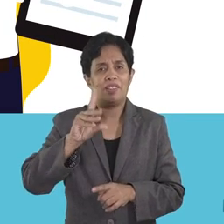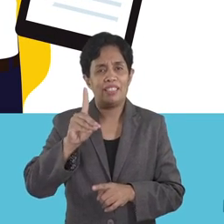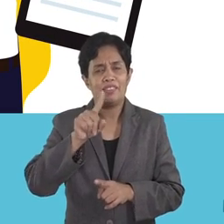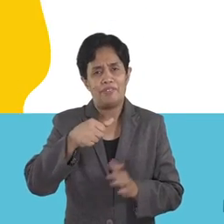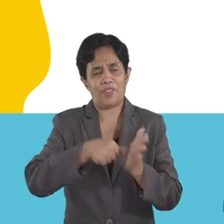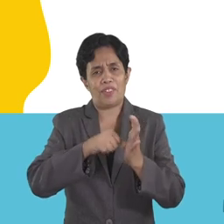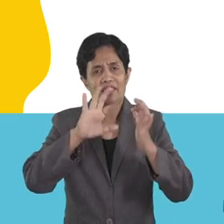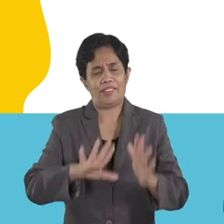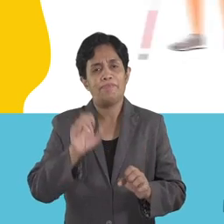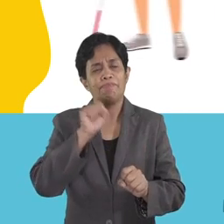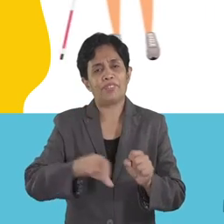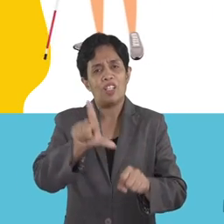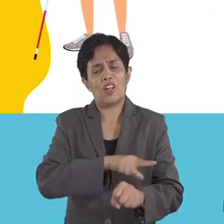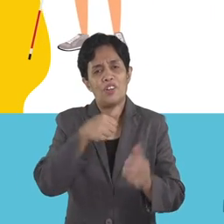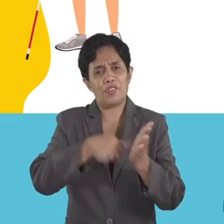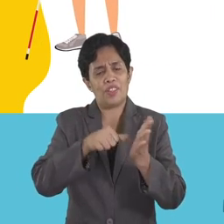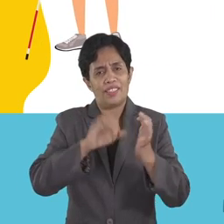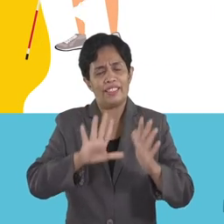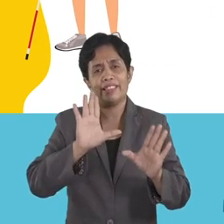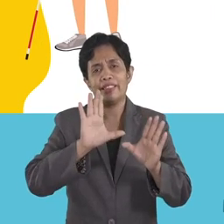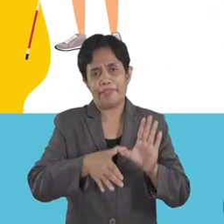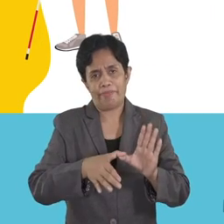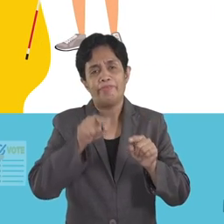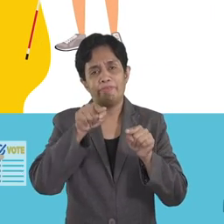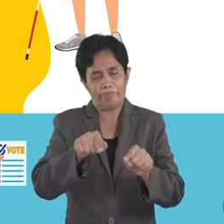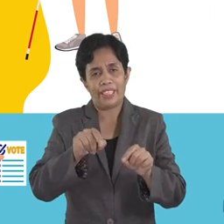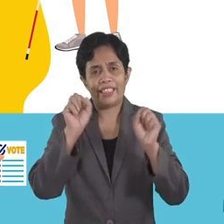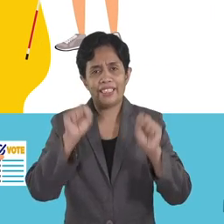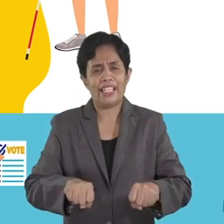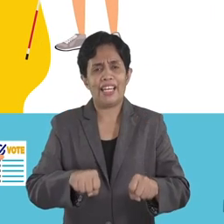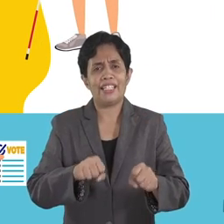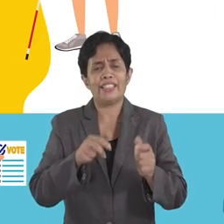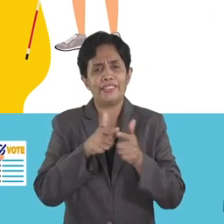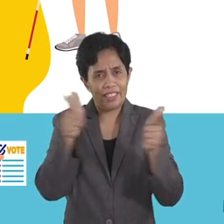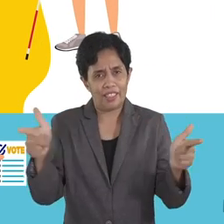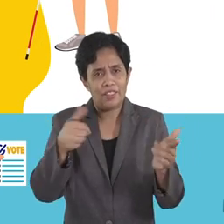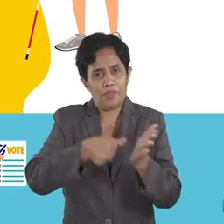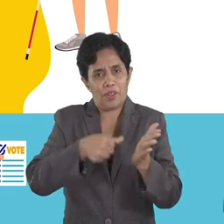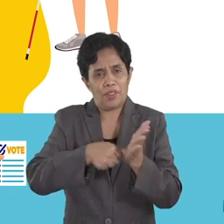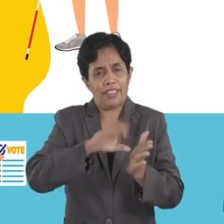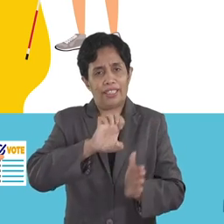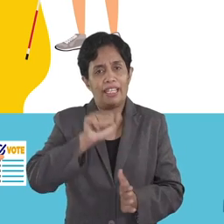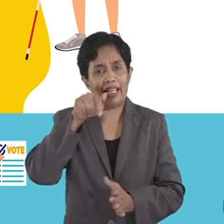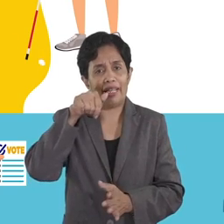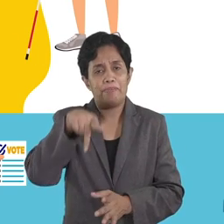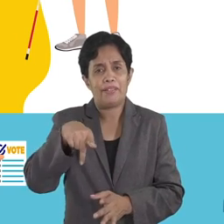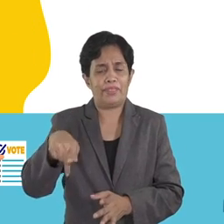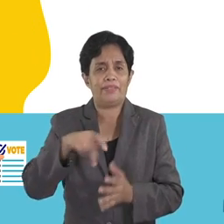So long as the voter has disability, he or she can generally vote in an EAPP.